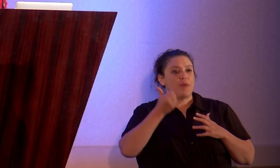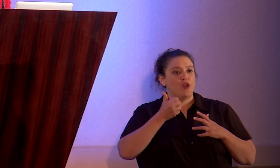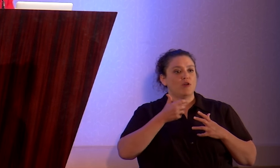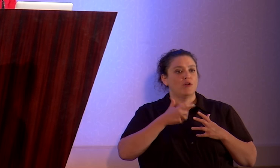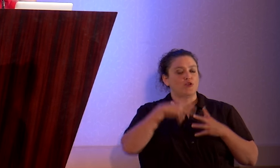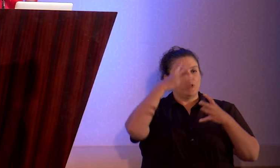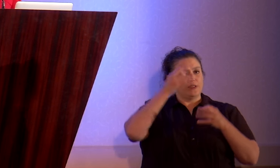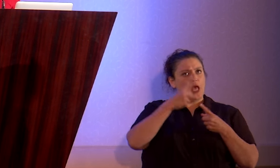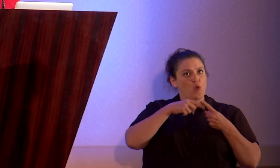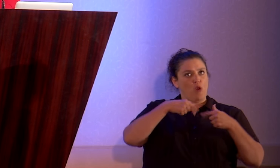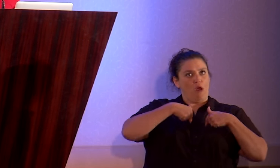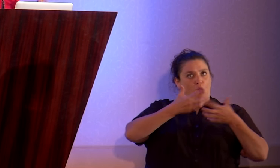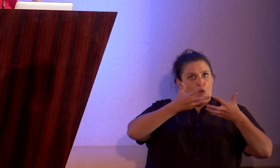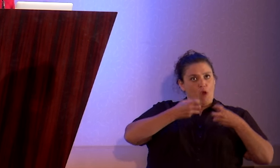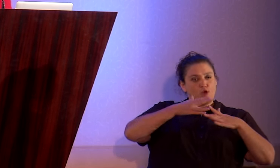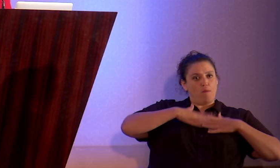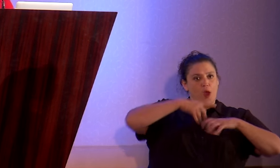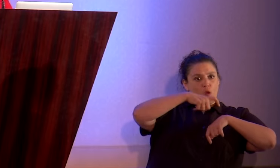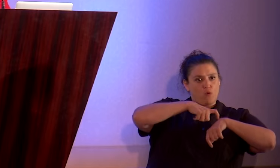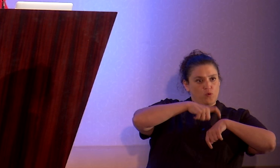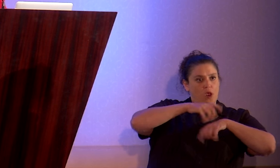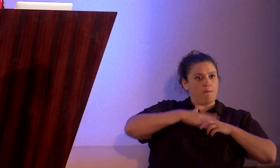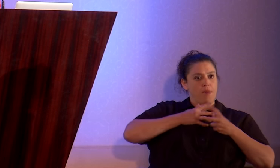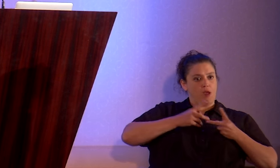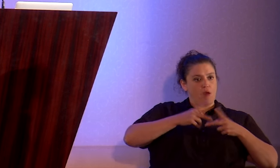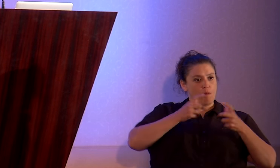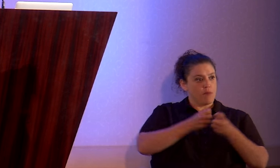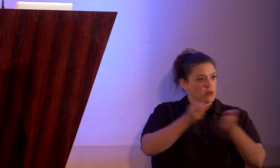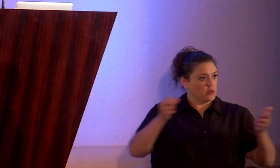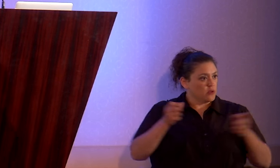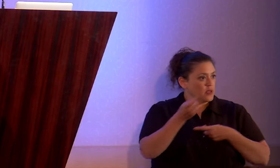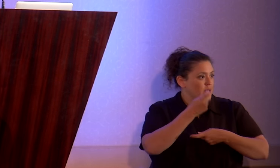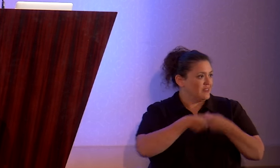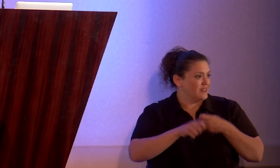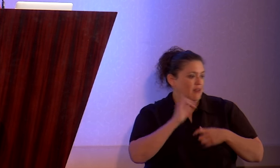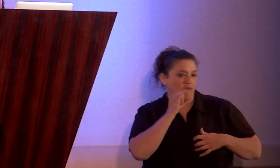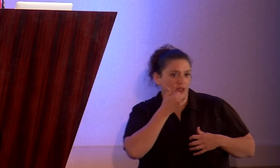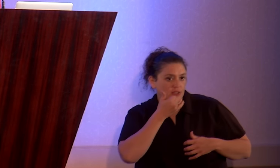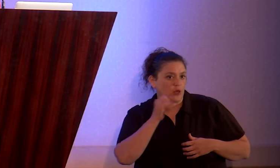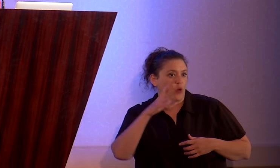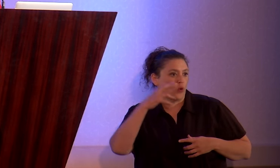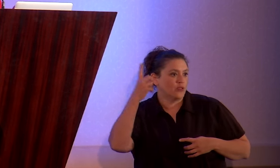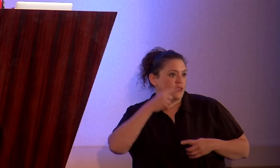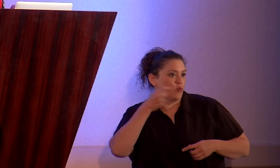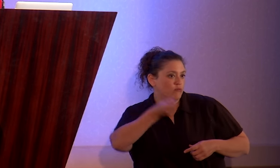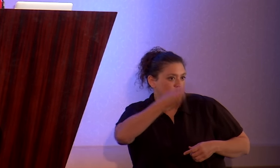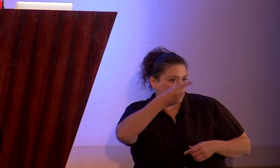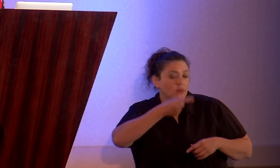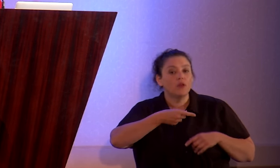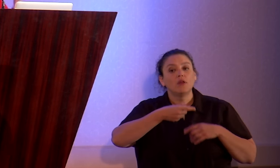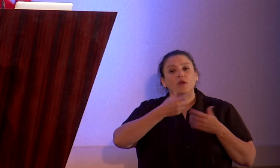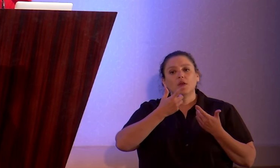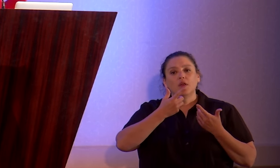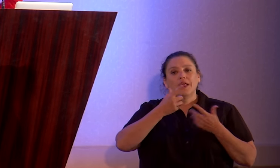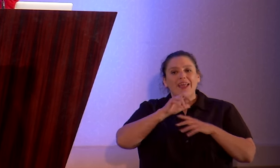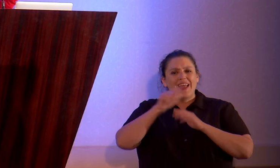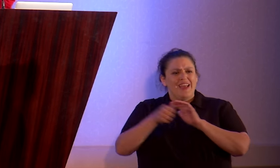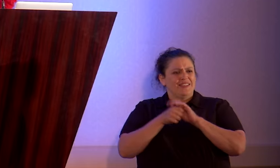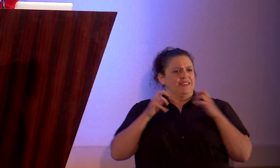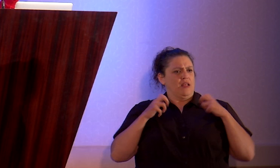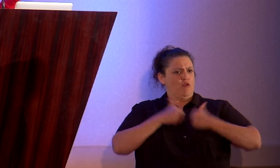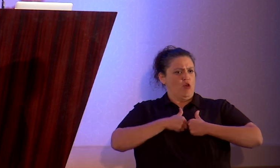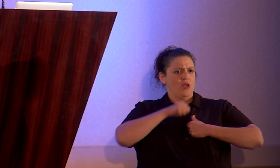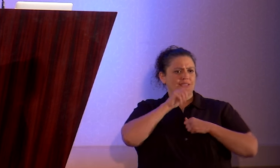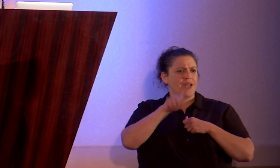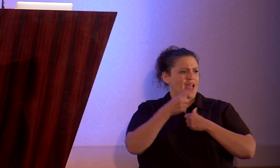and on your own time and your own terms than to be outed against your will. And what's more, staying in the closet doesn't just involve